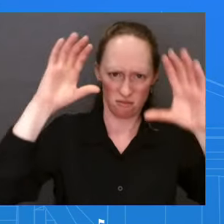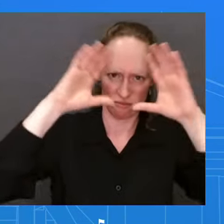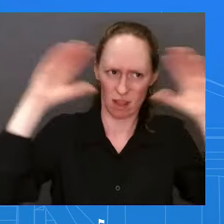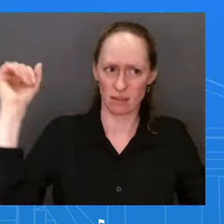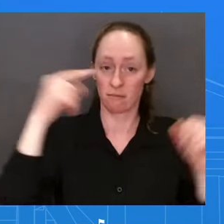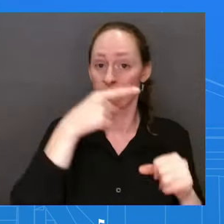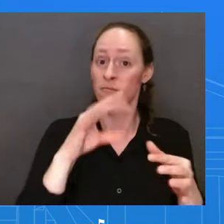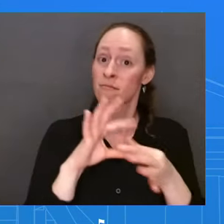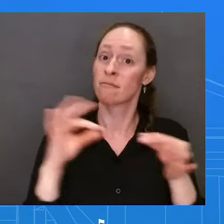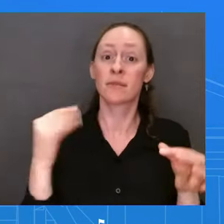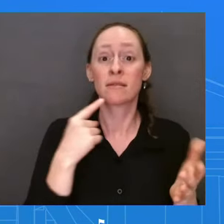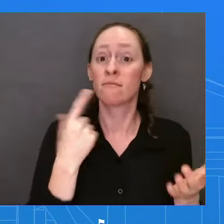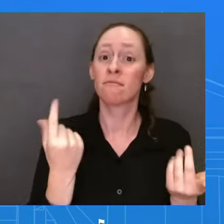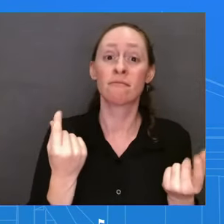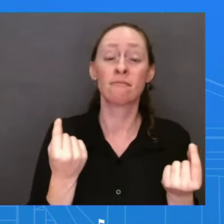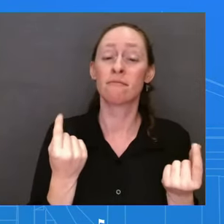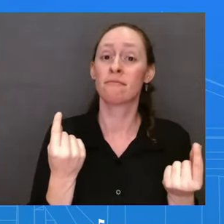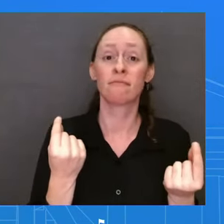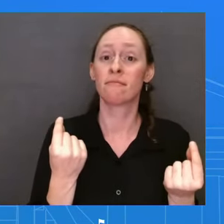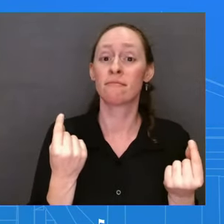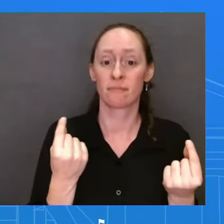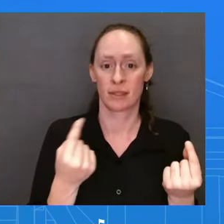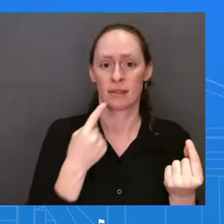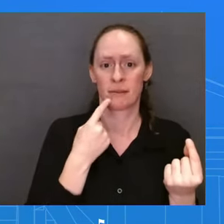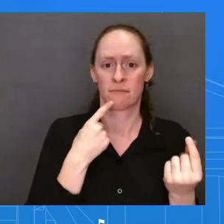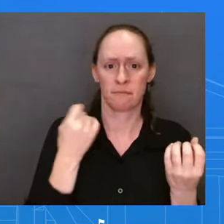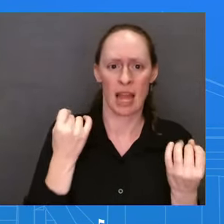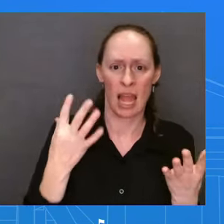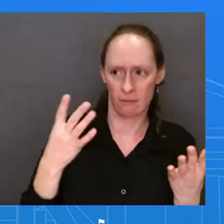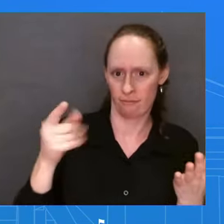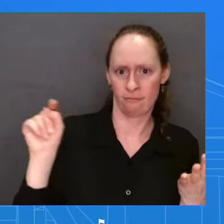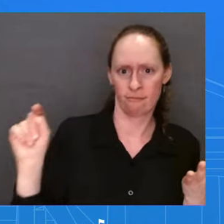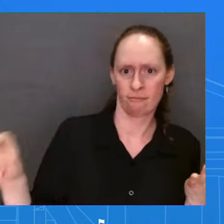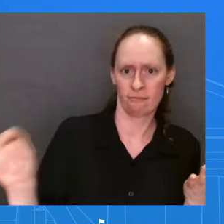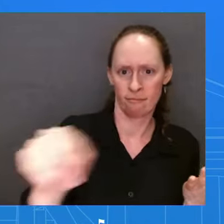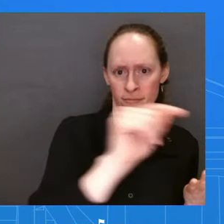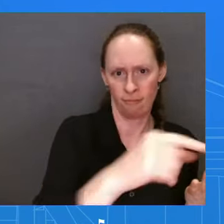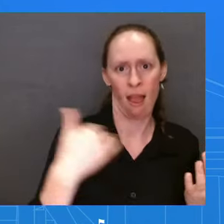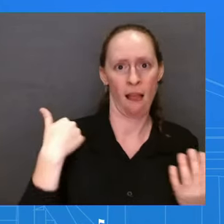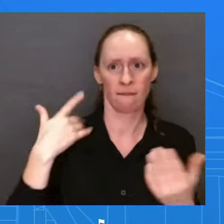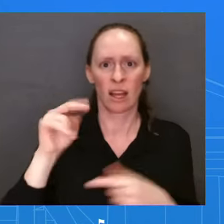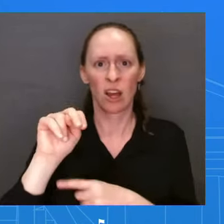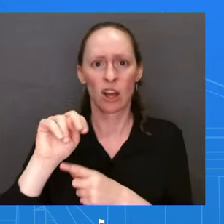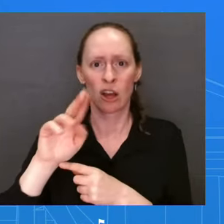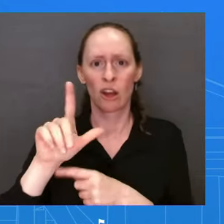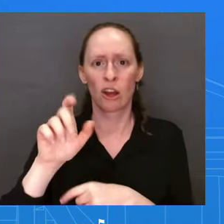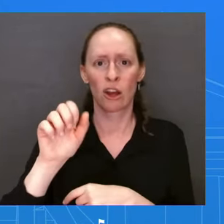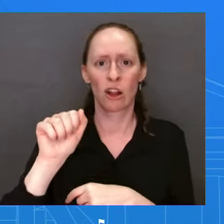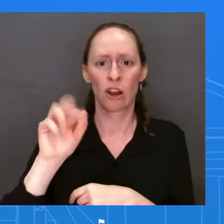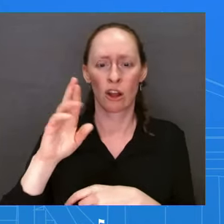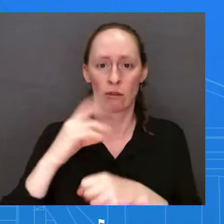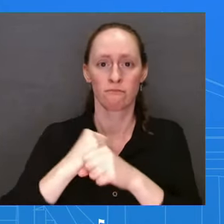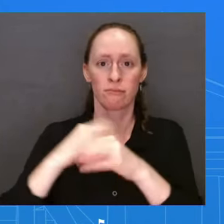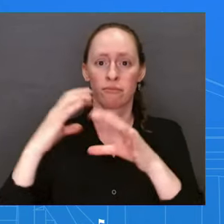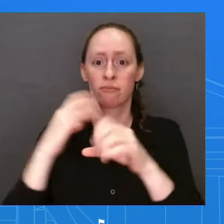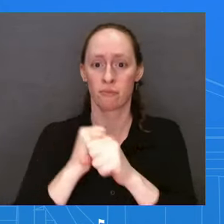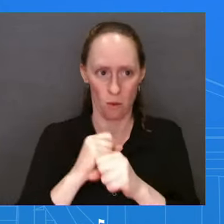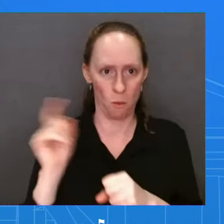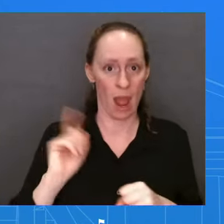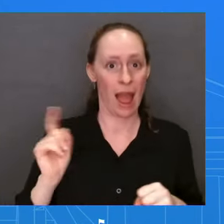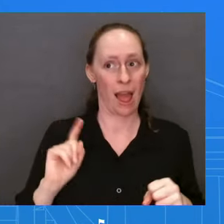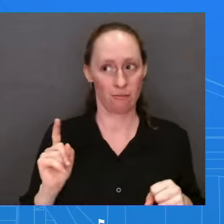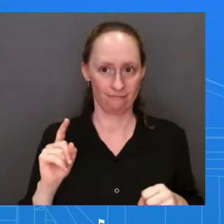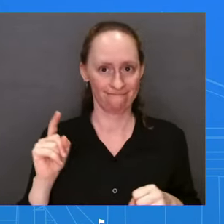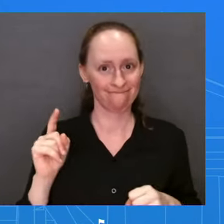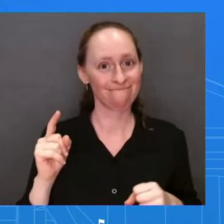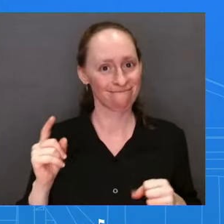Can you confirm that and that in fact it happened? And if true, why the U.S. is not